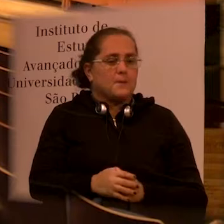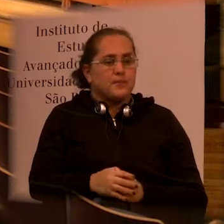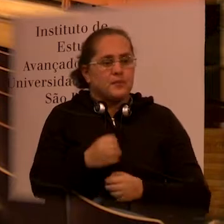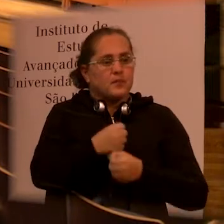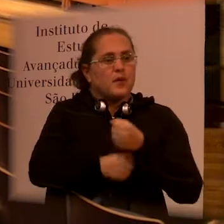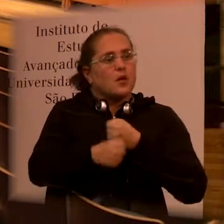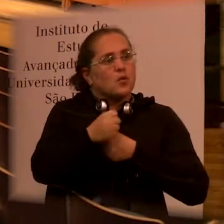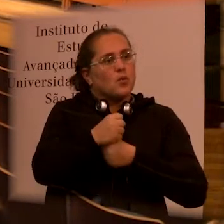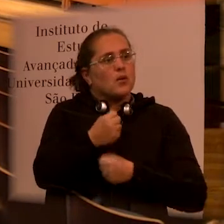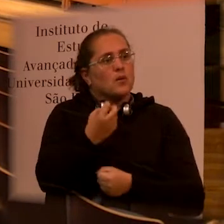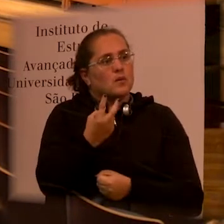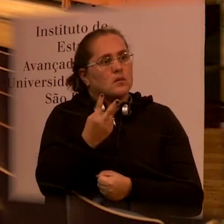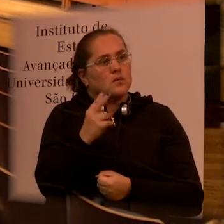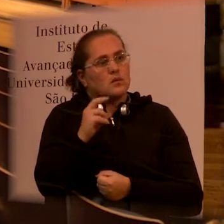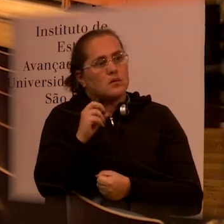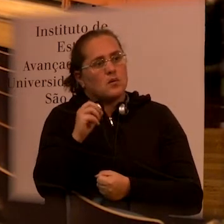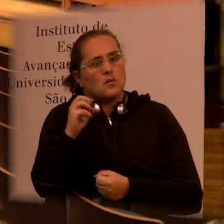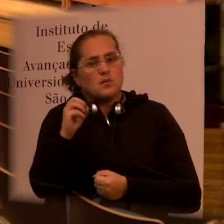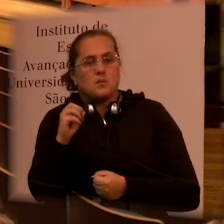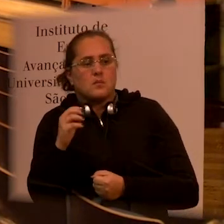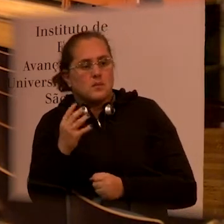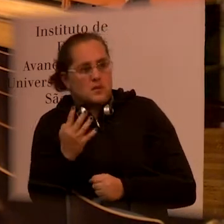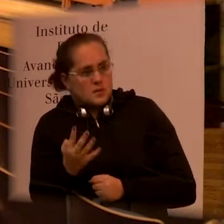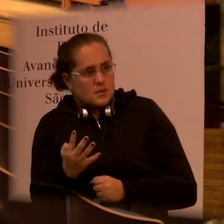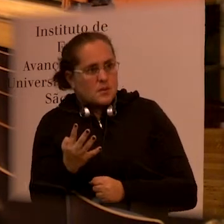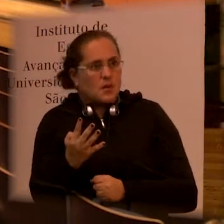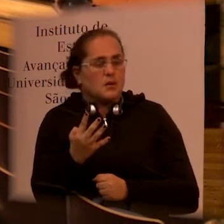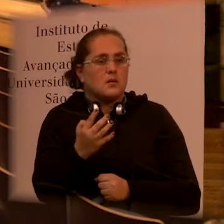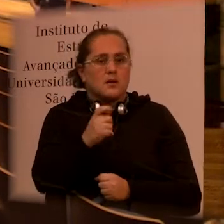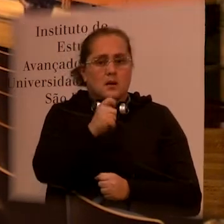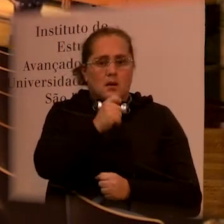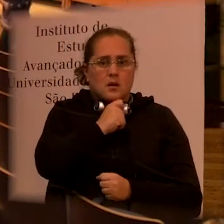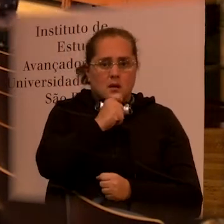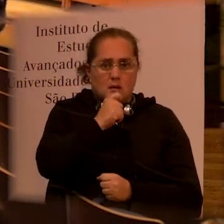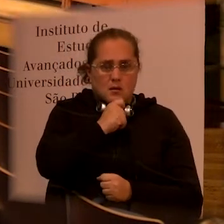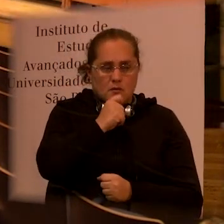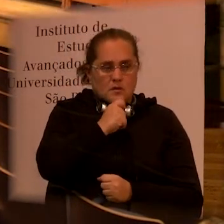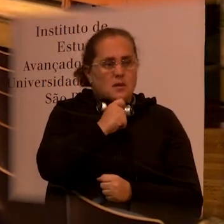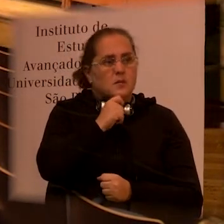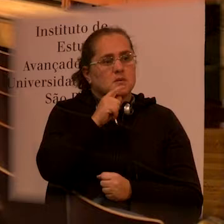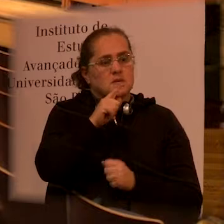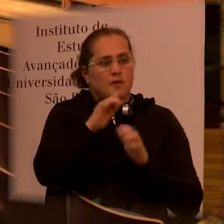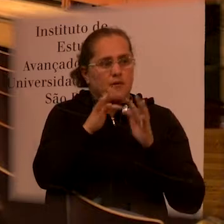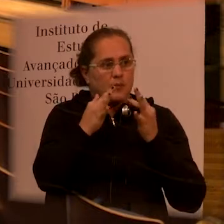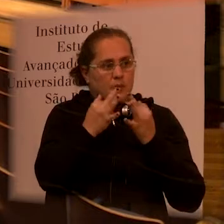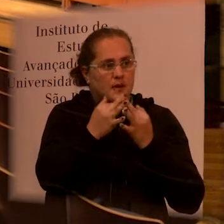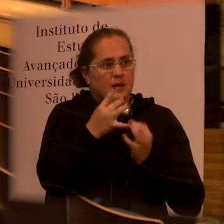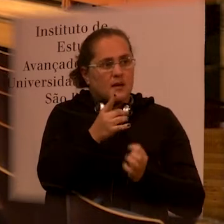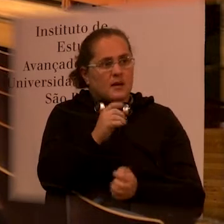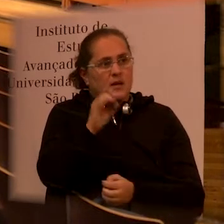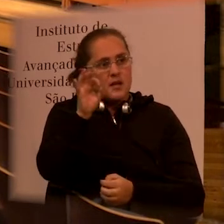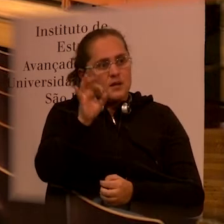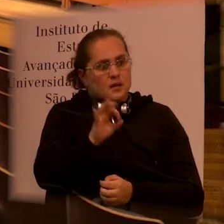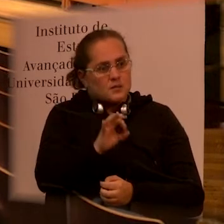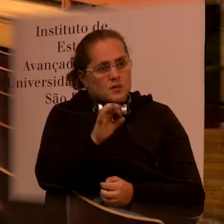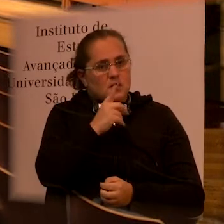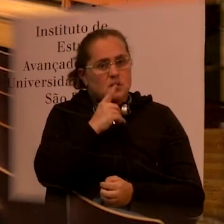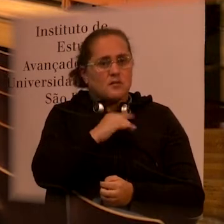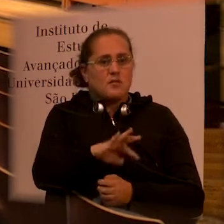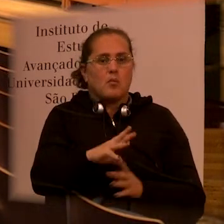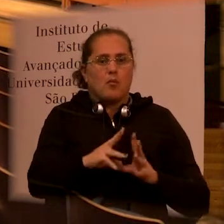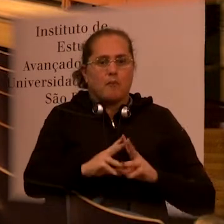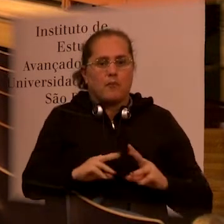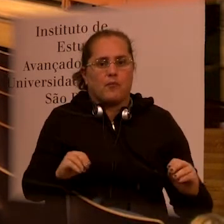disappeared. And in 2004, we interviewed those families and 10% of those disappeared, children are